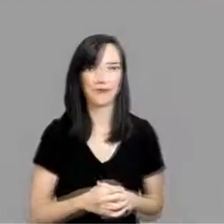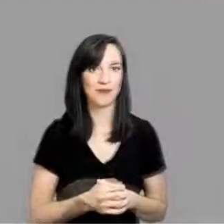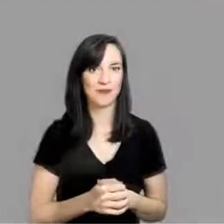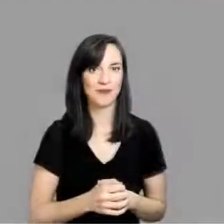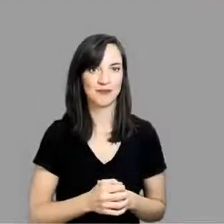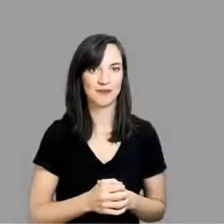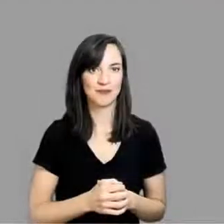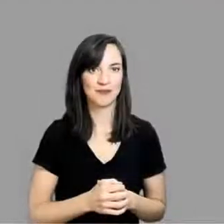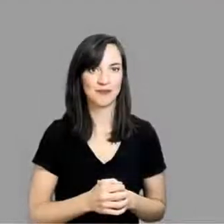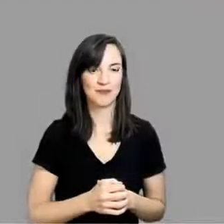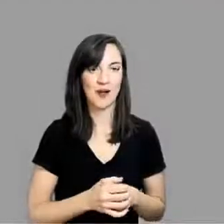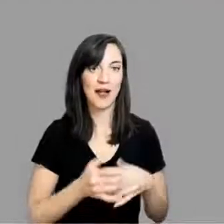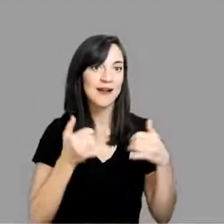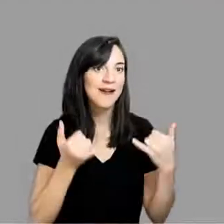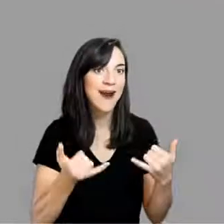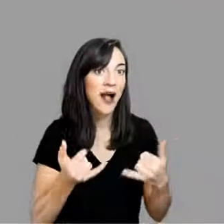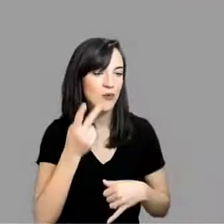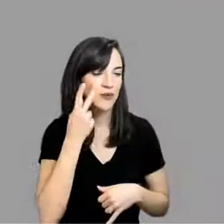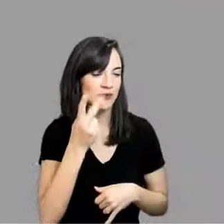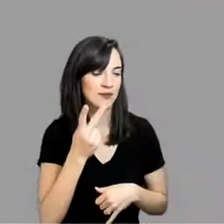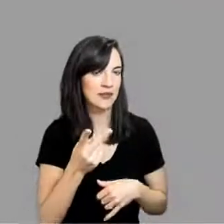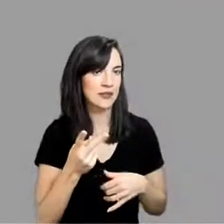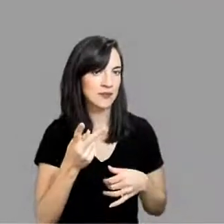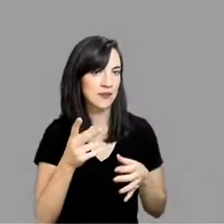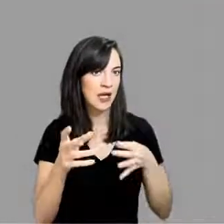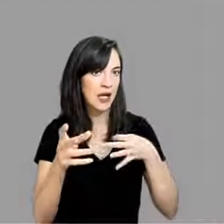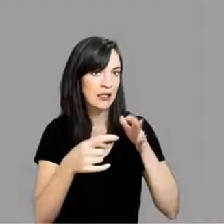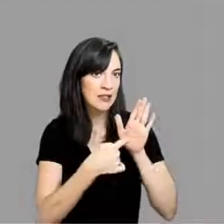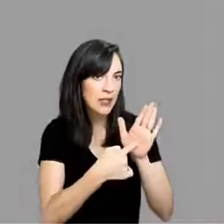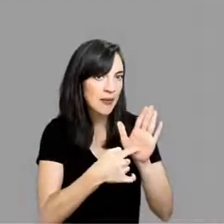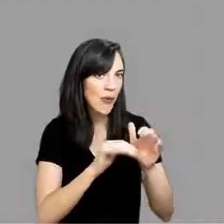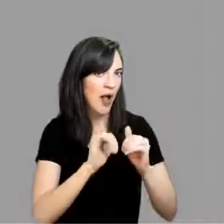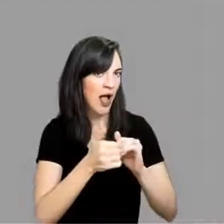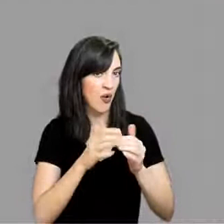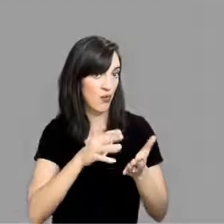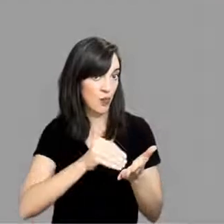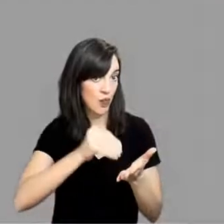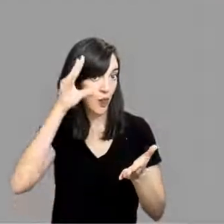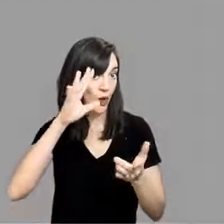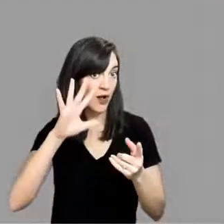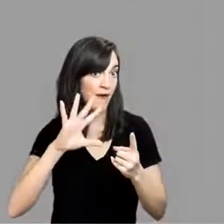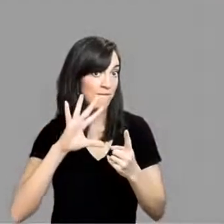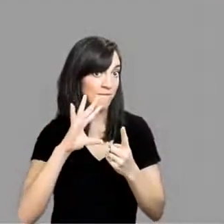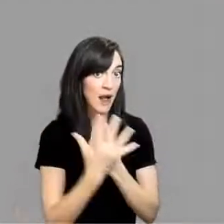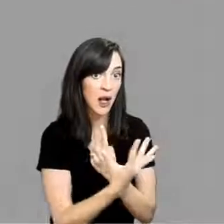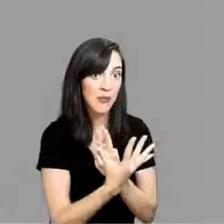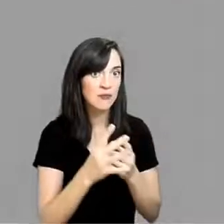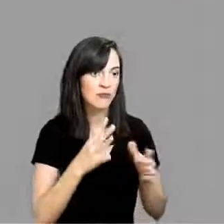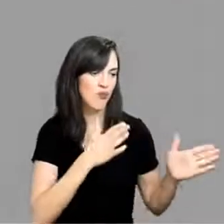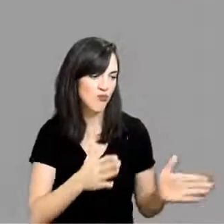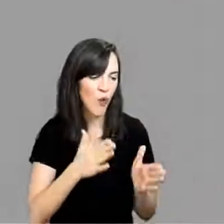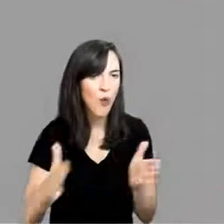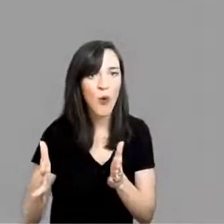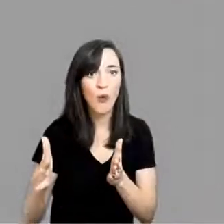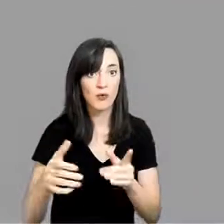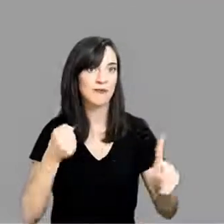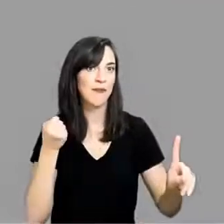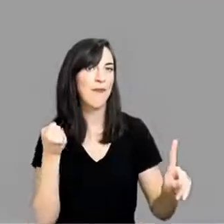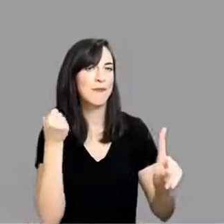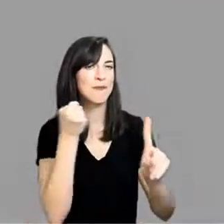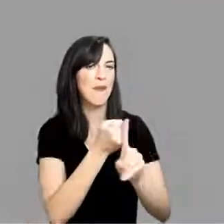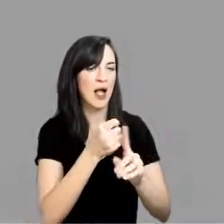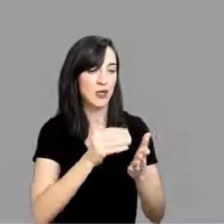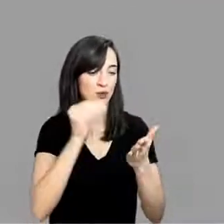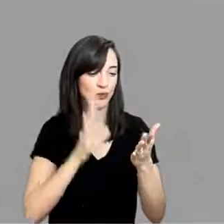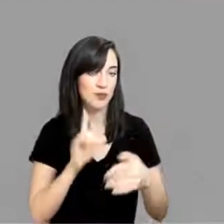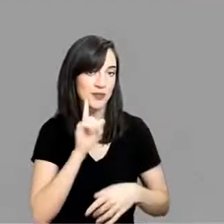practice and assessment of student learning. Now, let's see a scenario of how the organization of a learning environment can impact a